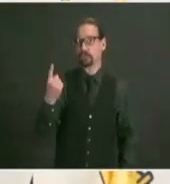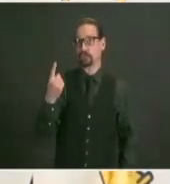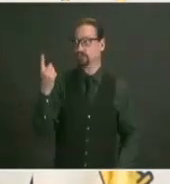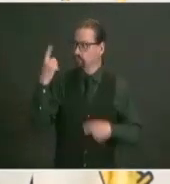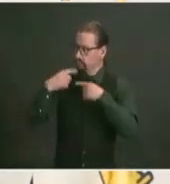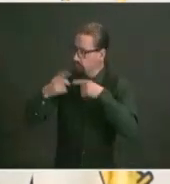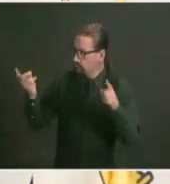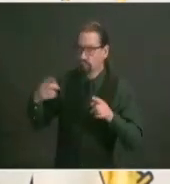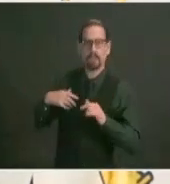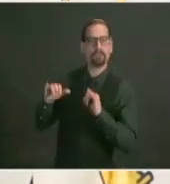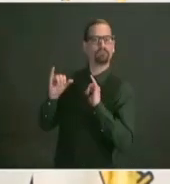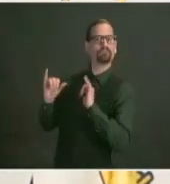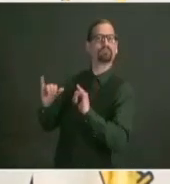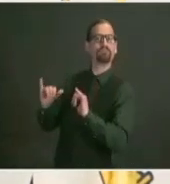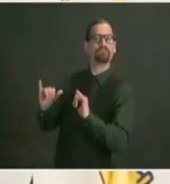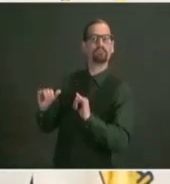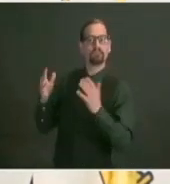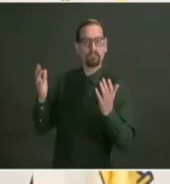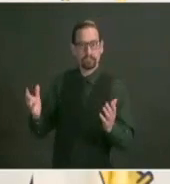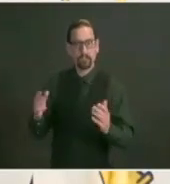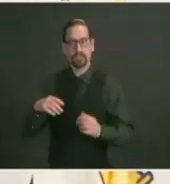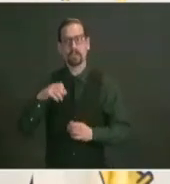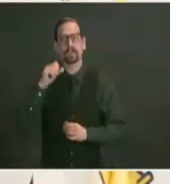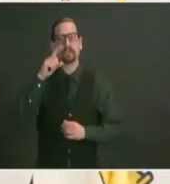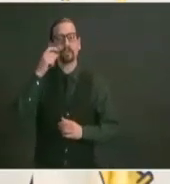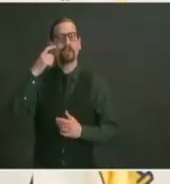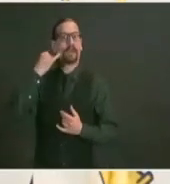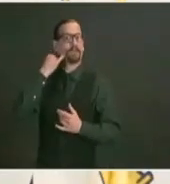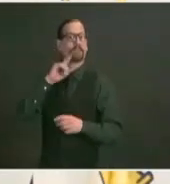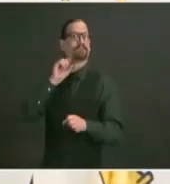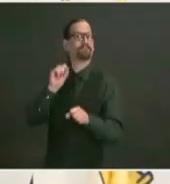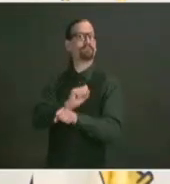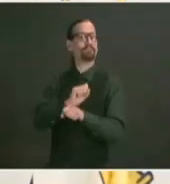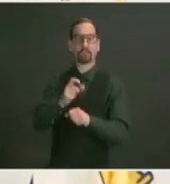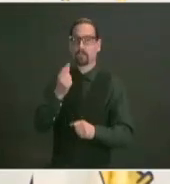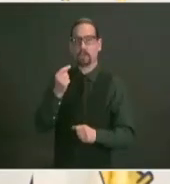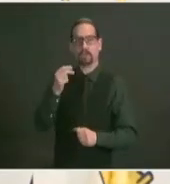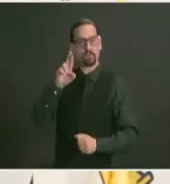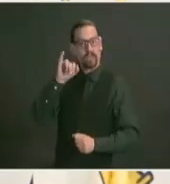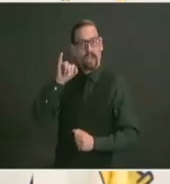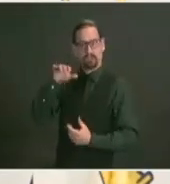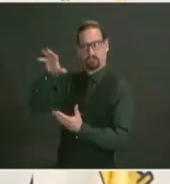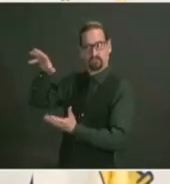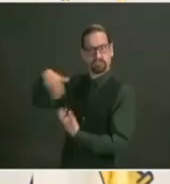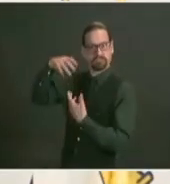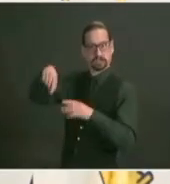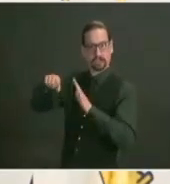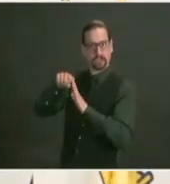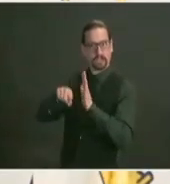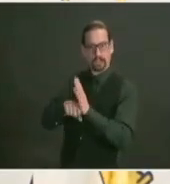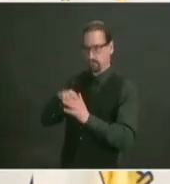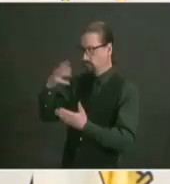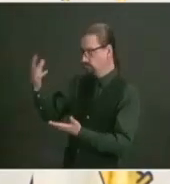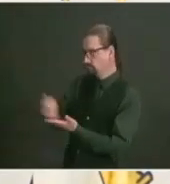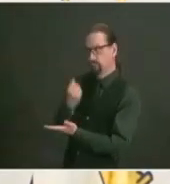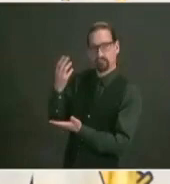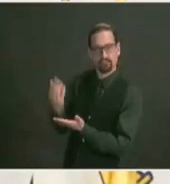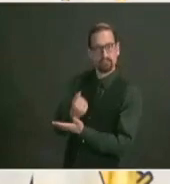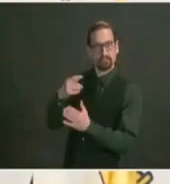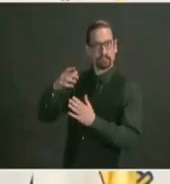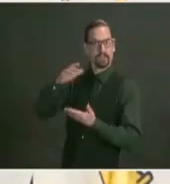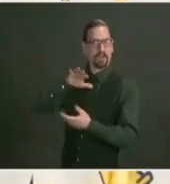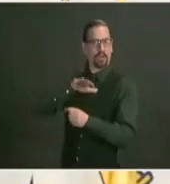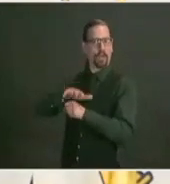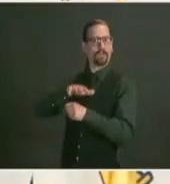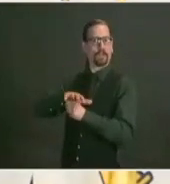again that if rhode island can get the vaccine supply we need we can achieve and beat this goal and we are